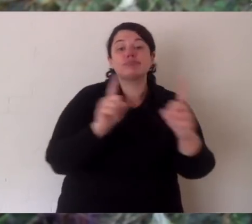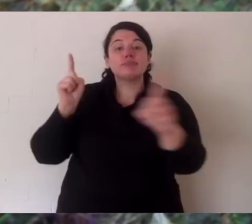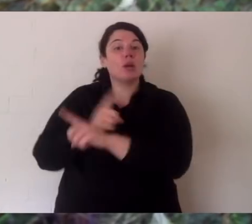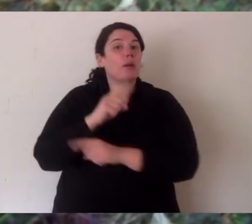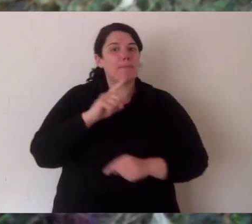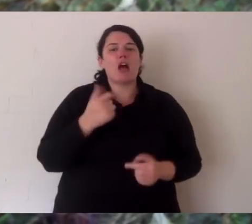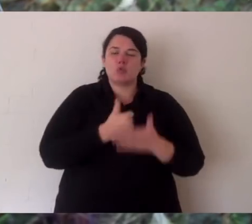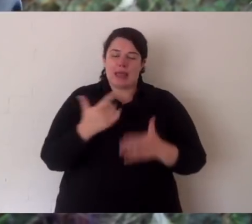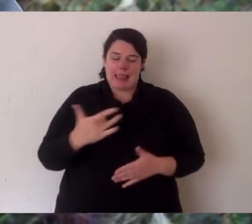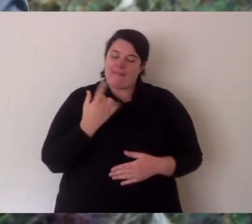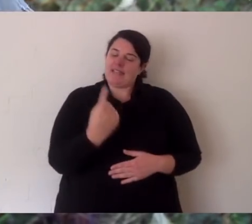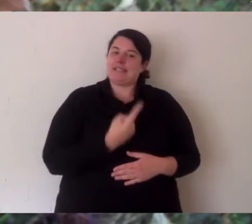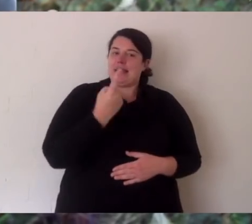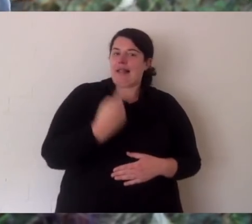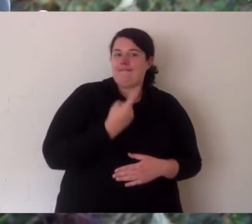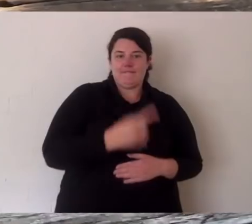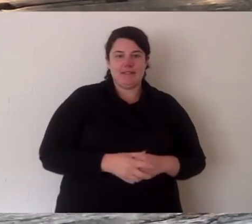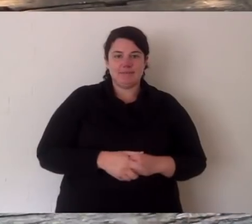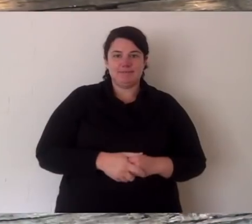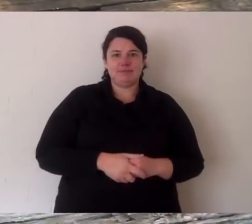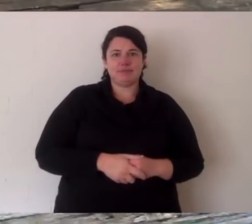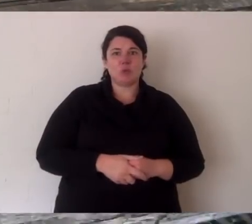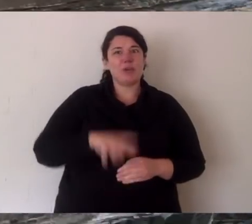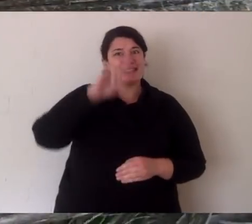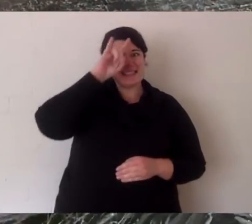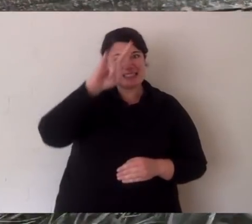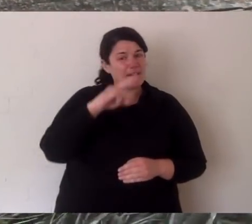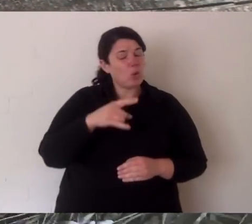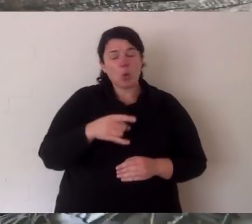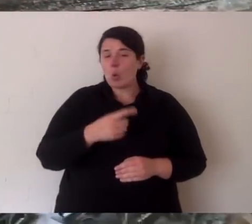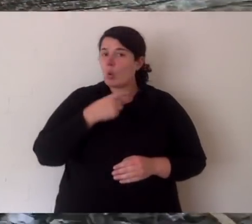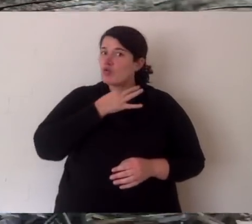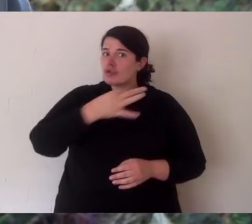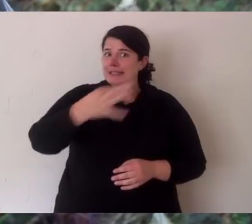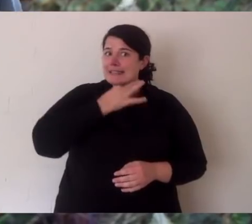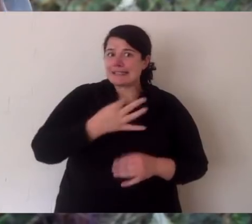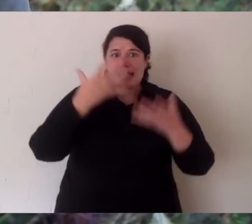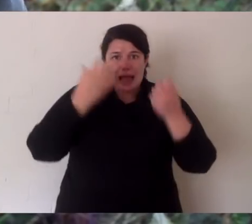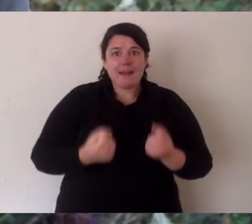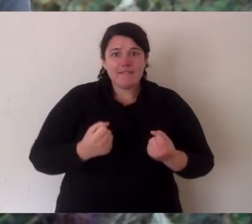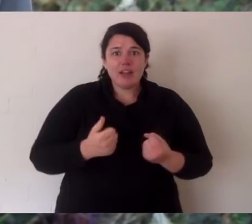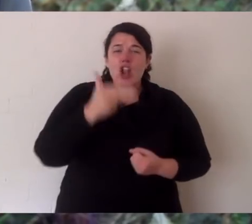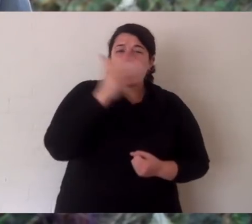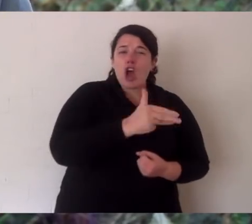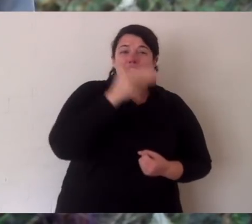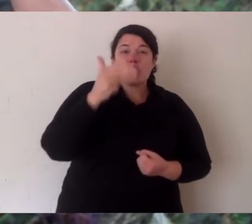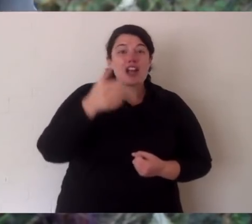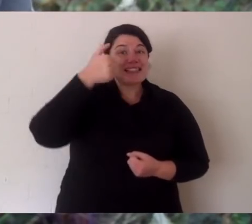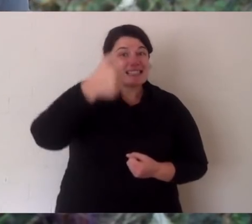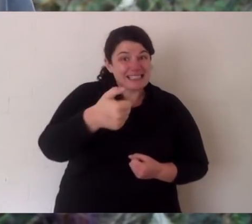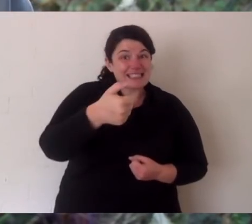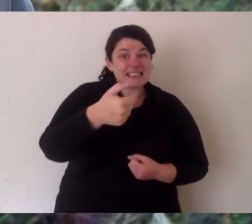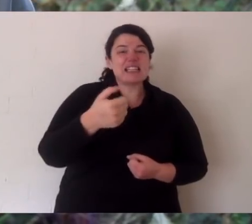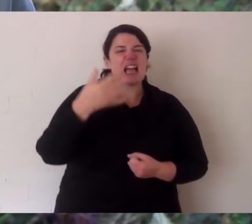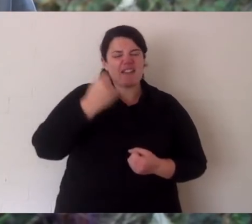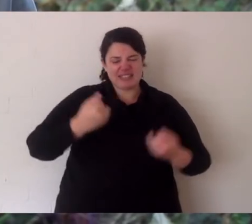together at their latrine, they might even bump into each other but they're known as a solitary animal. Devils are facing a major threat and they are